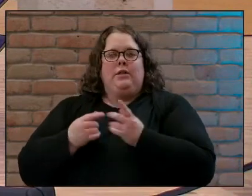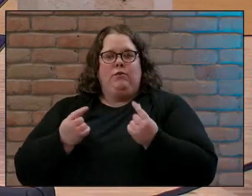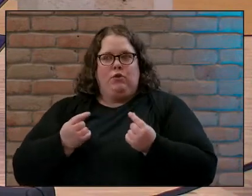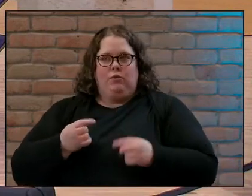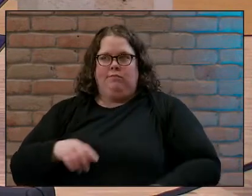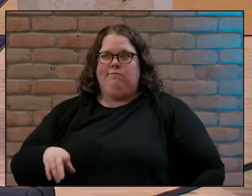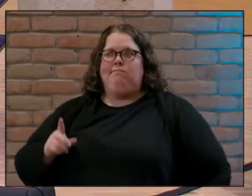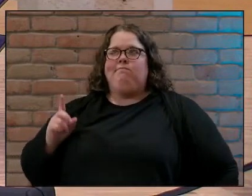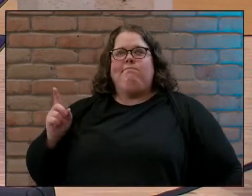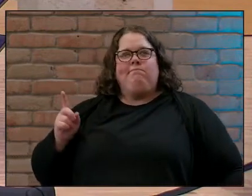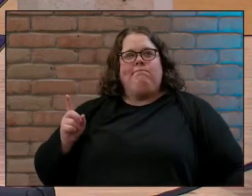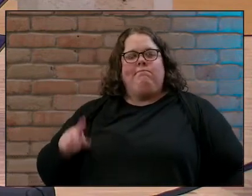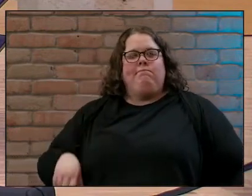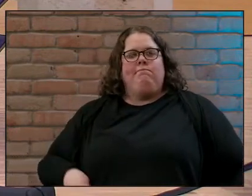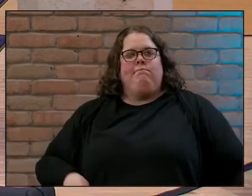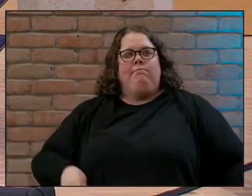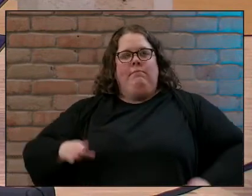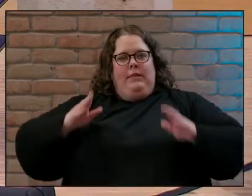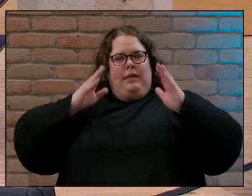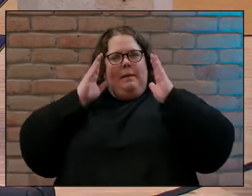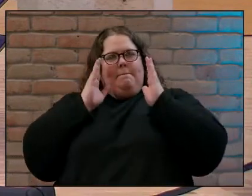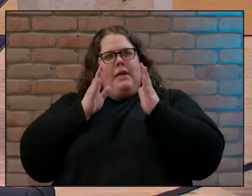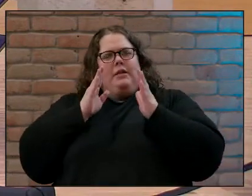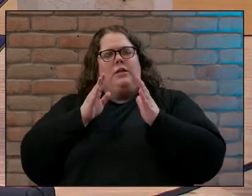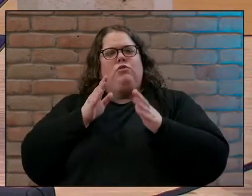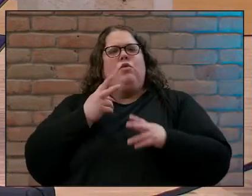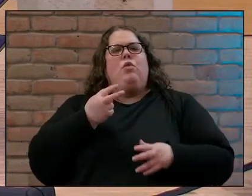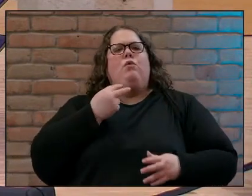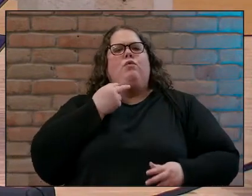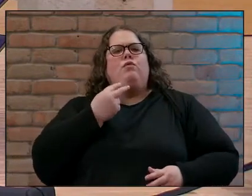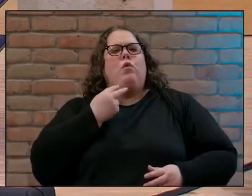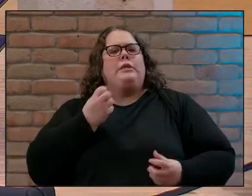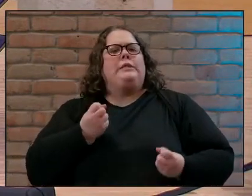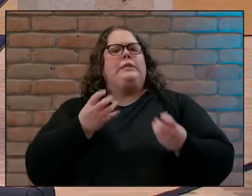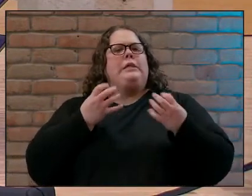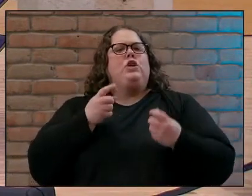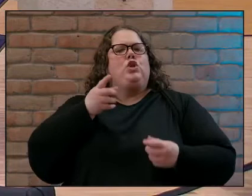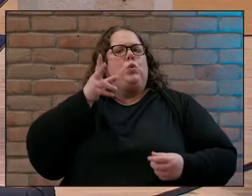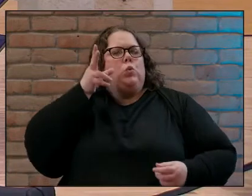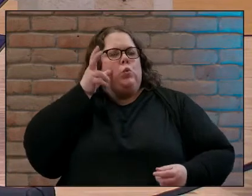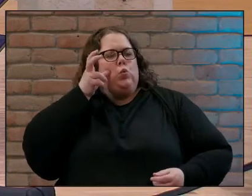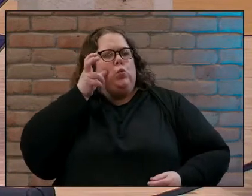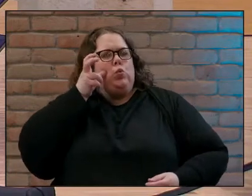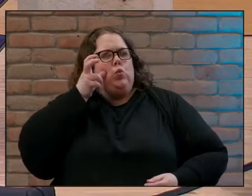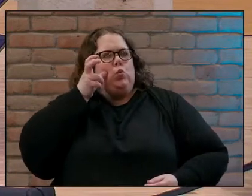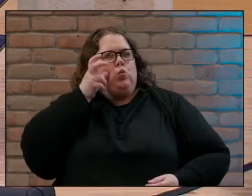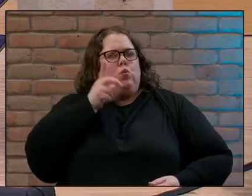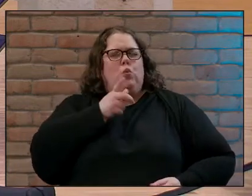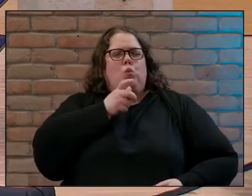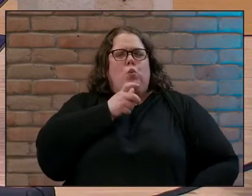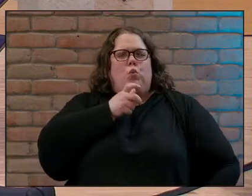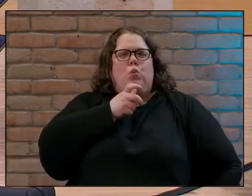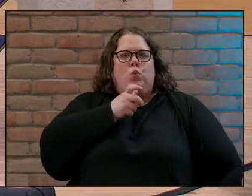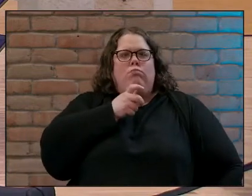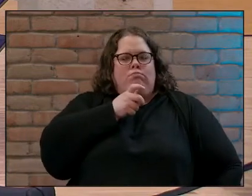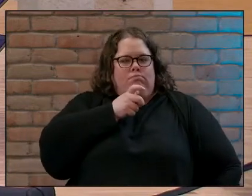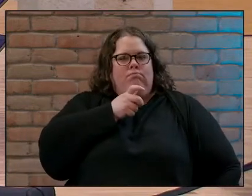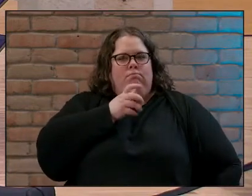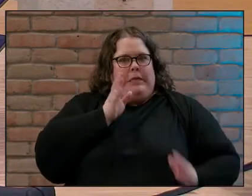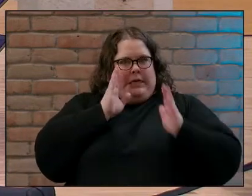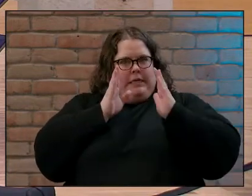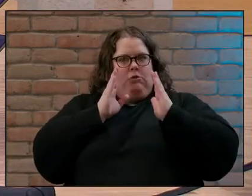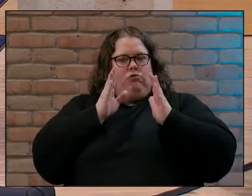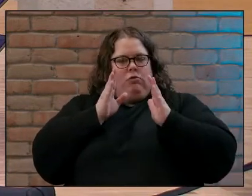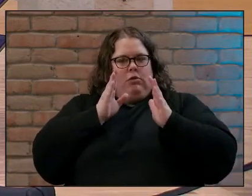this pay attention to whose voice you're listening to stay alert and pay attention to whose voice you're listening